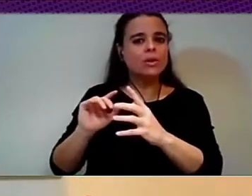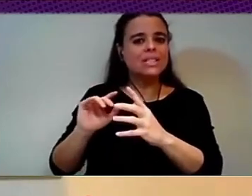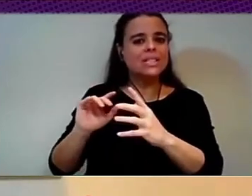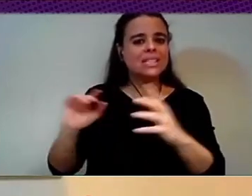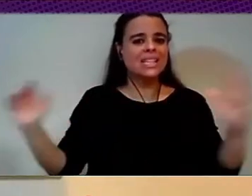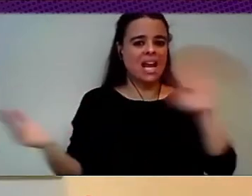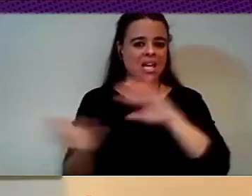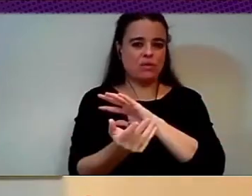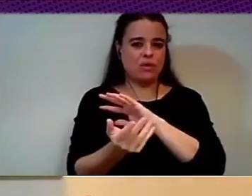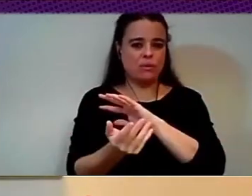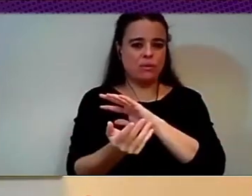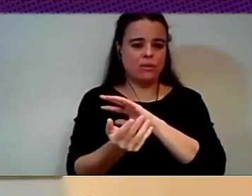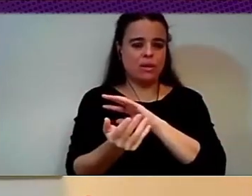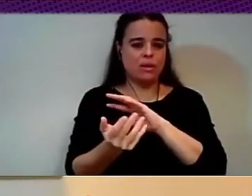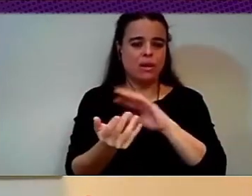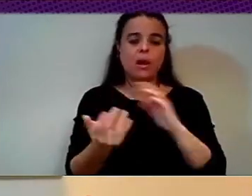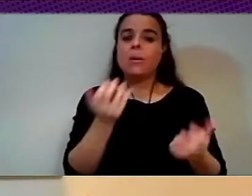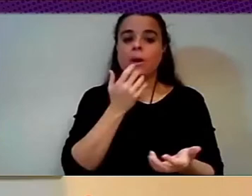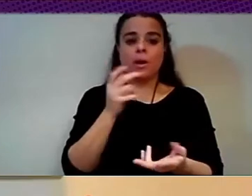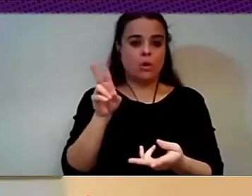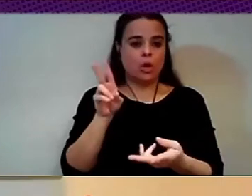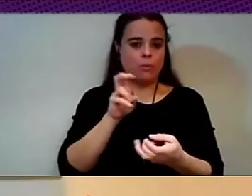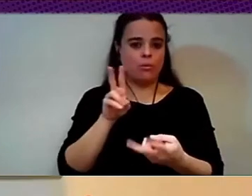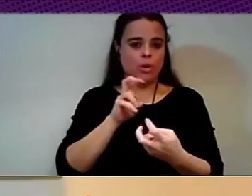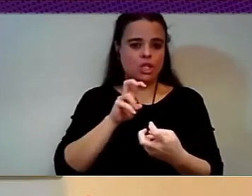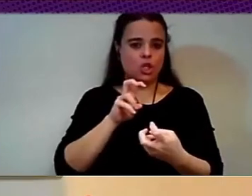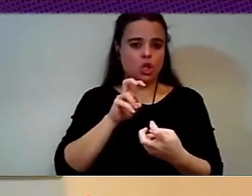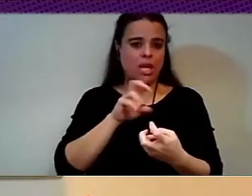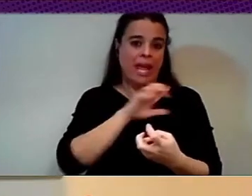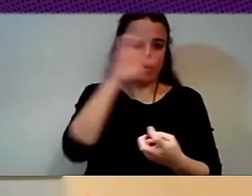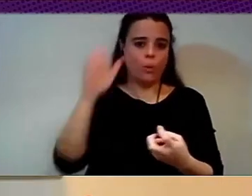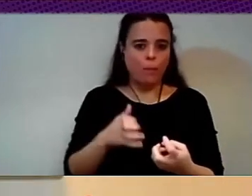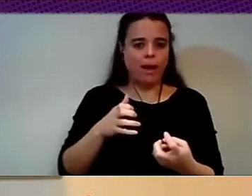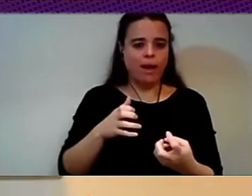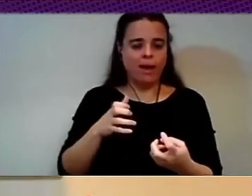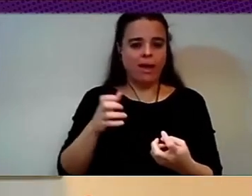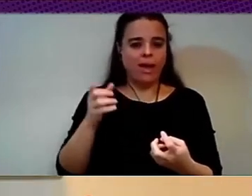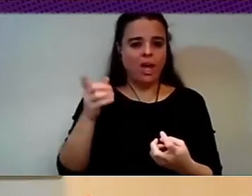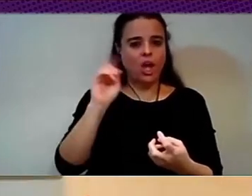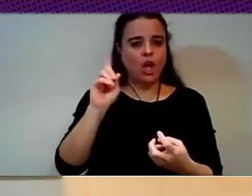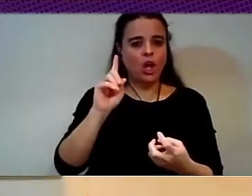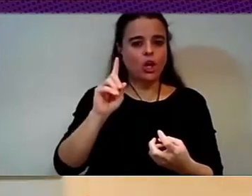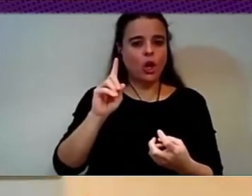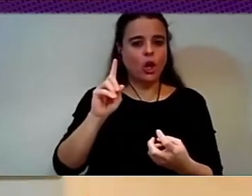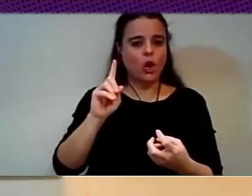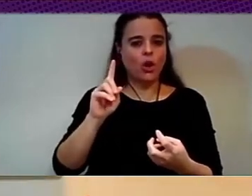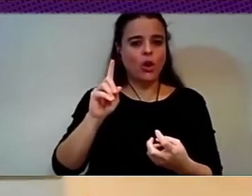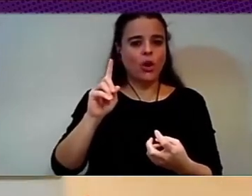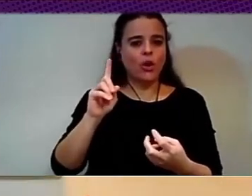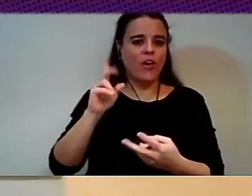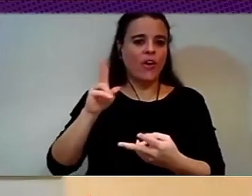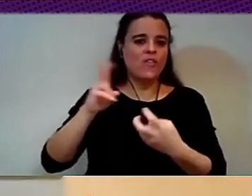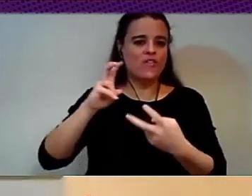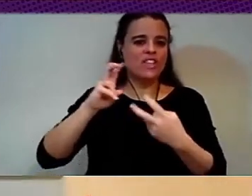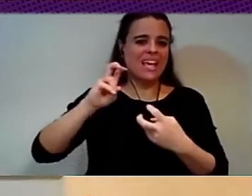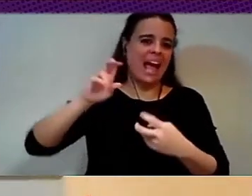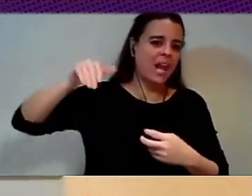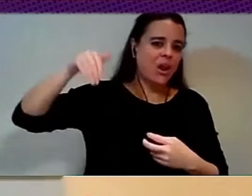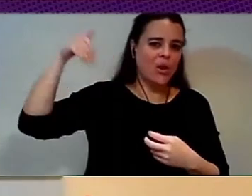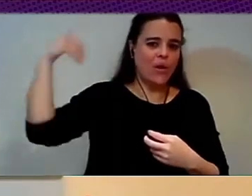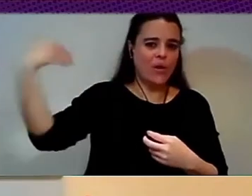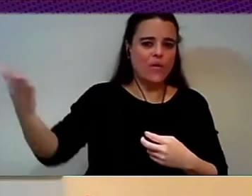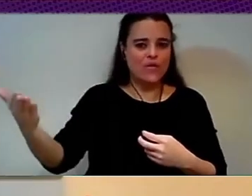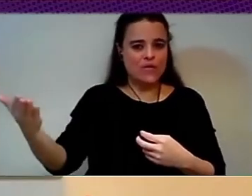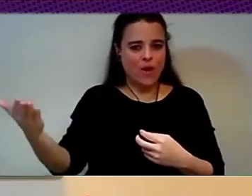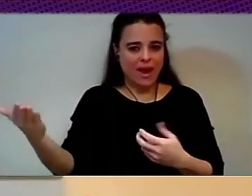conversation. Are we just giving money to the big tech, which actually are non European, because we lack alternatives. So I said we